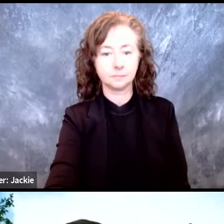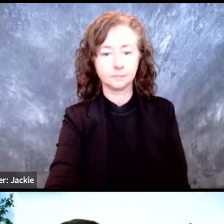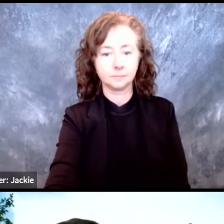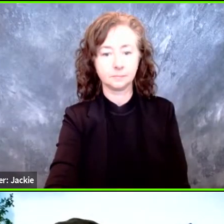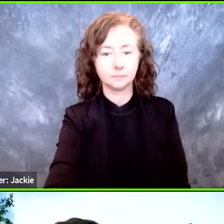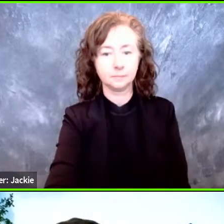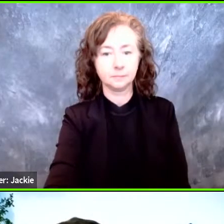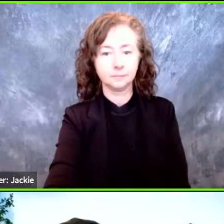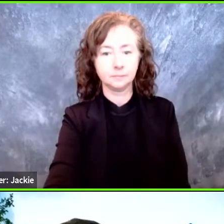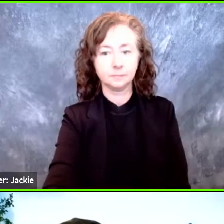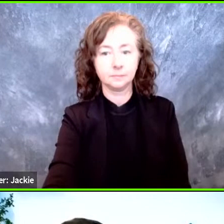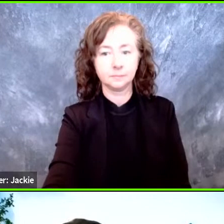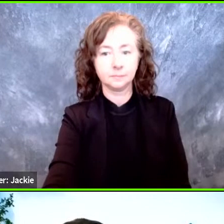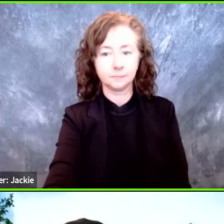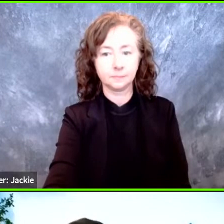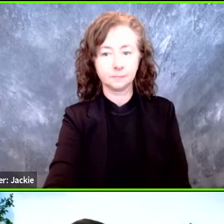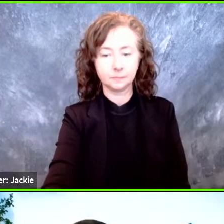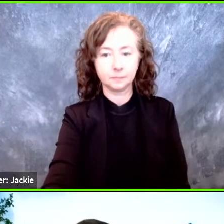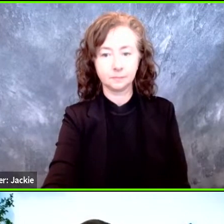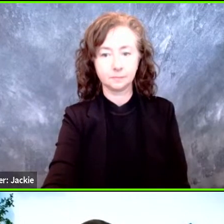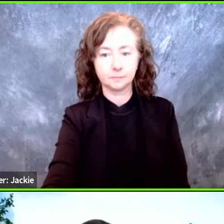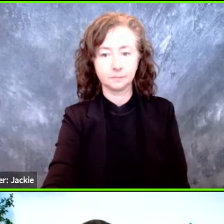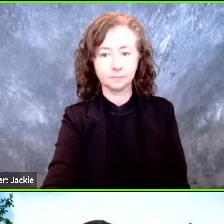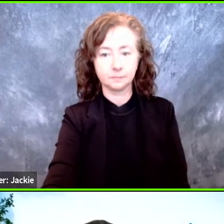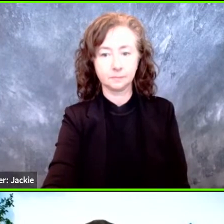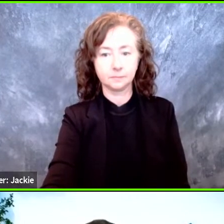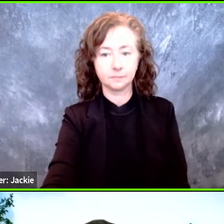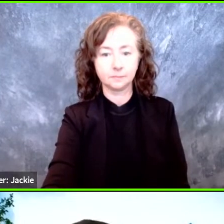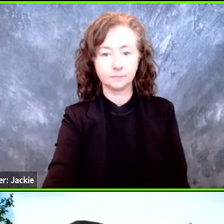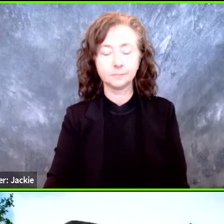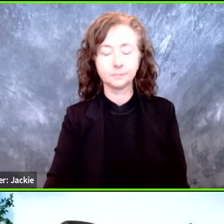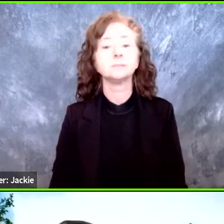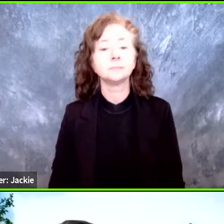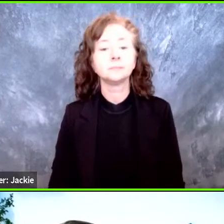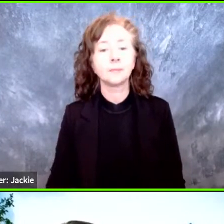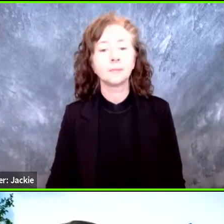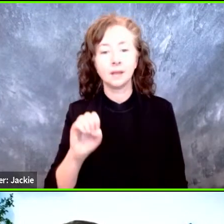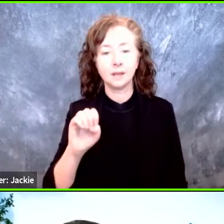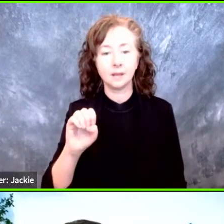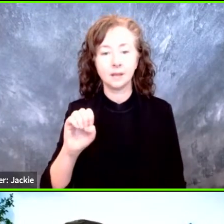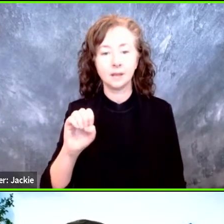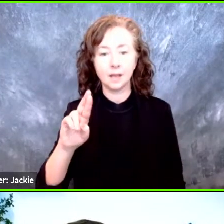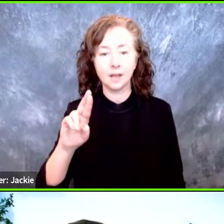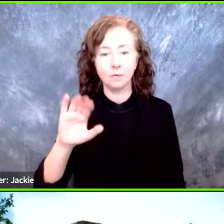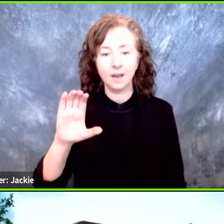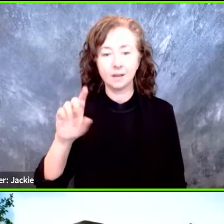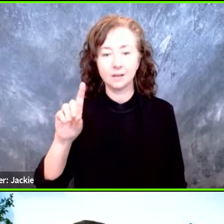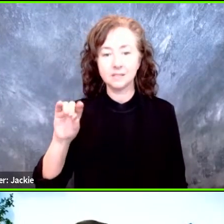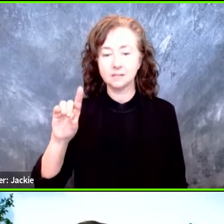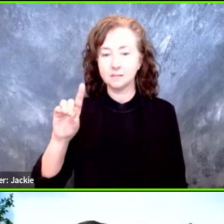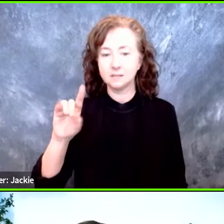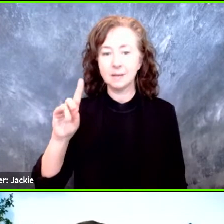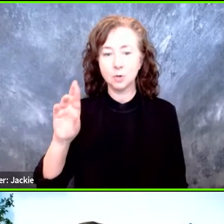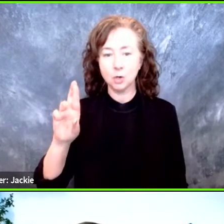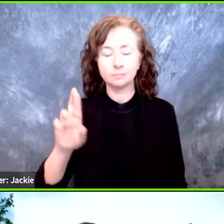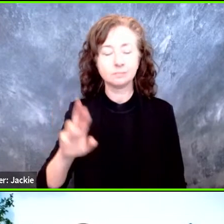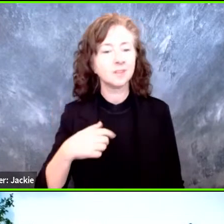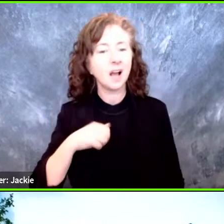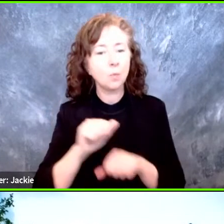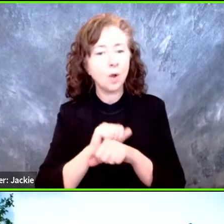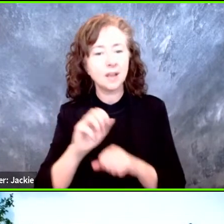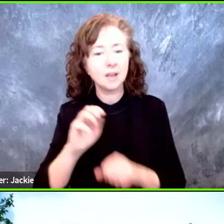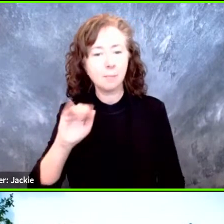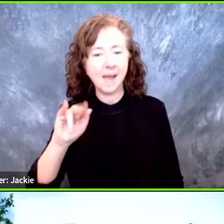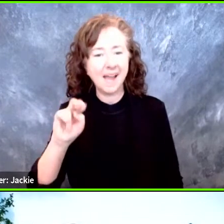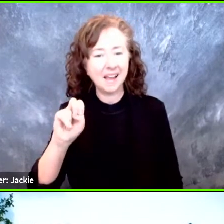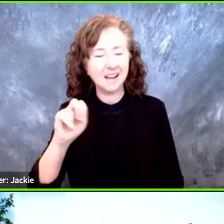I think I did. Can you hear me? Yes, we can. I'm in the state of Maine, where I'm an accessibility specialist working with Bureau of Rehab